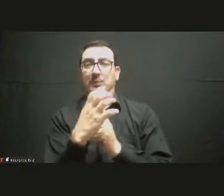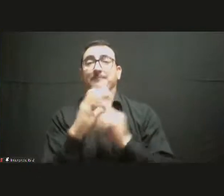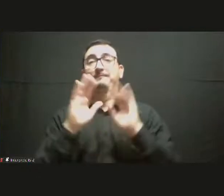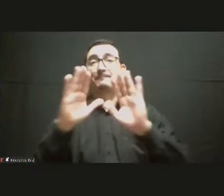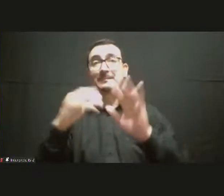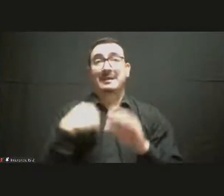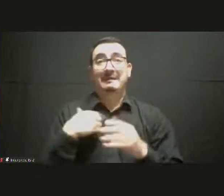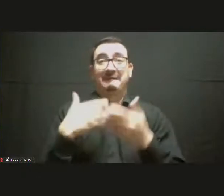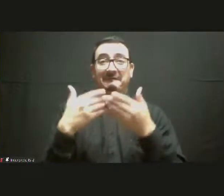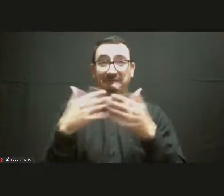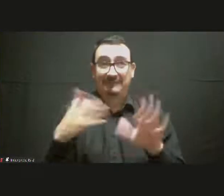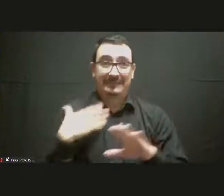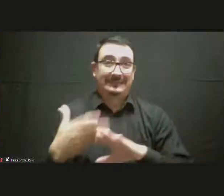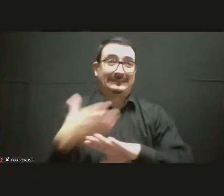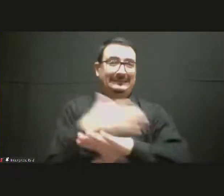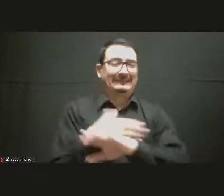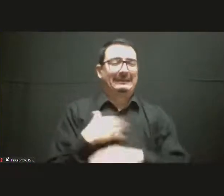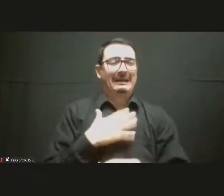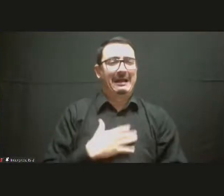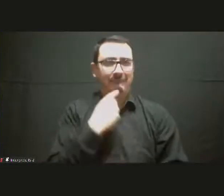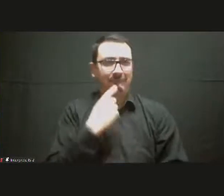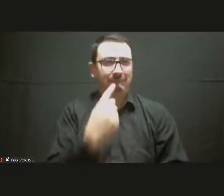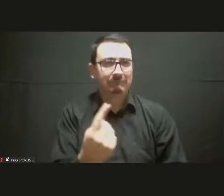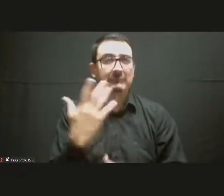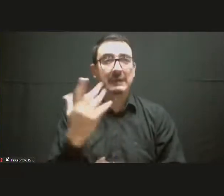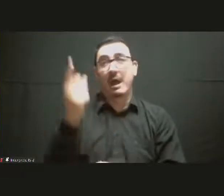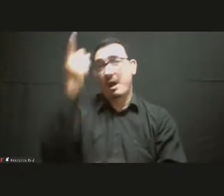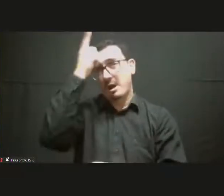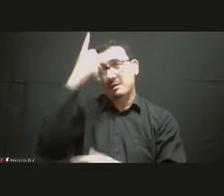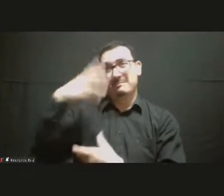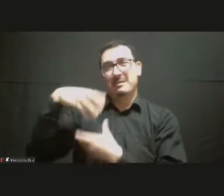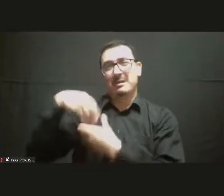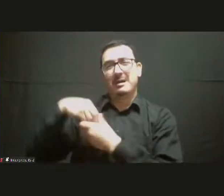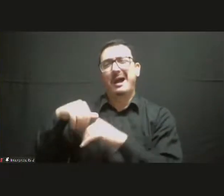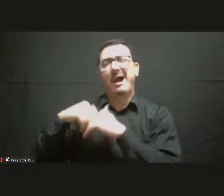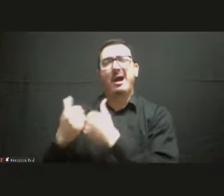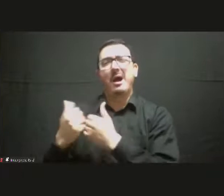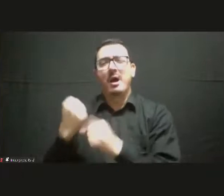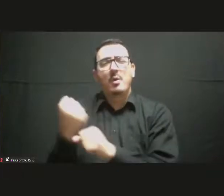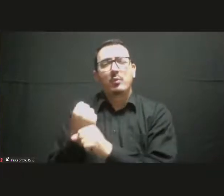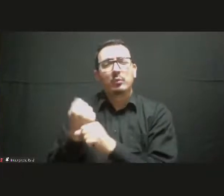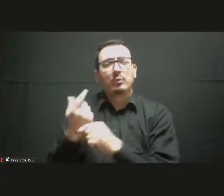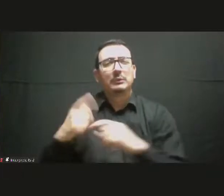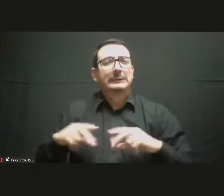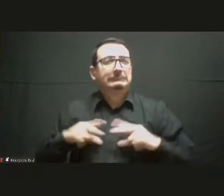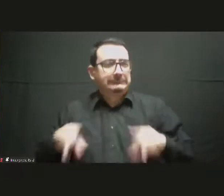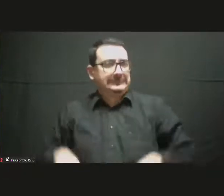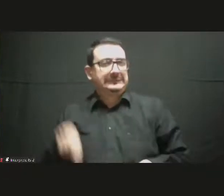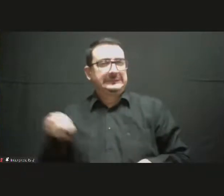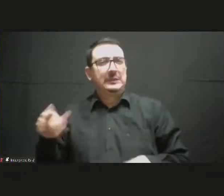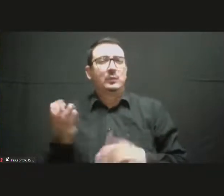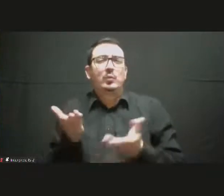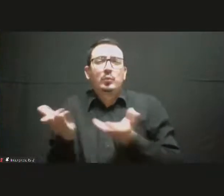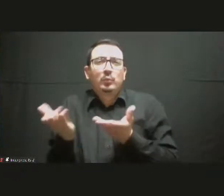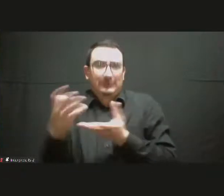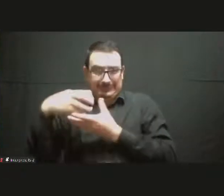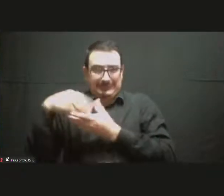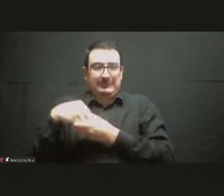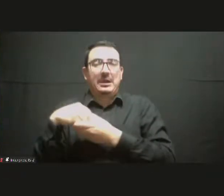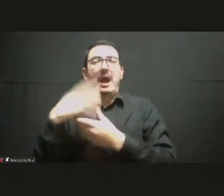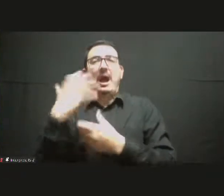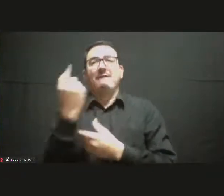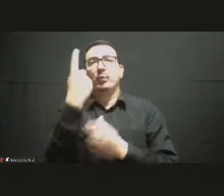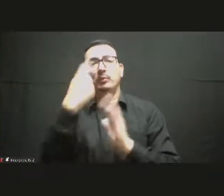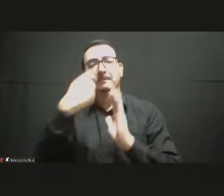We have a project that is engaged in six countries currently in Africa and the Middle East